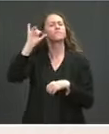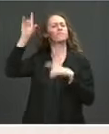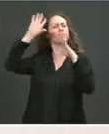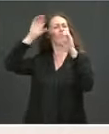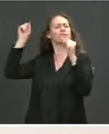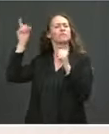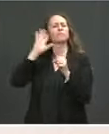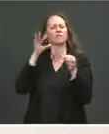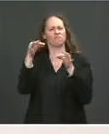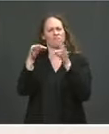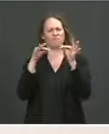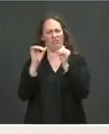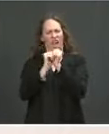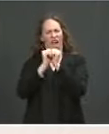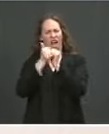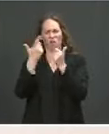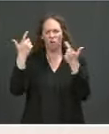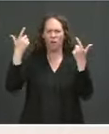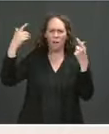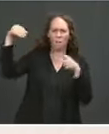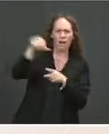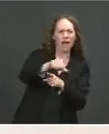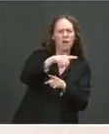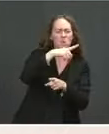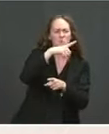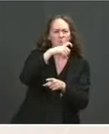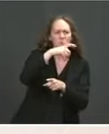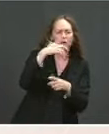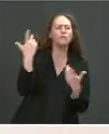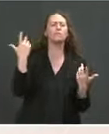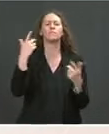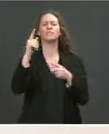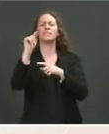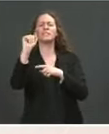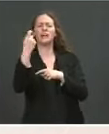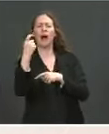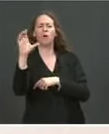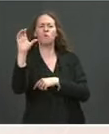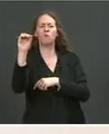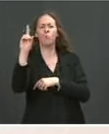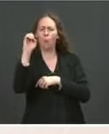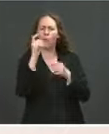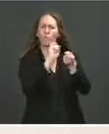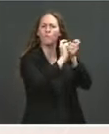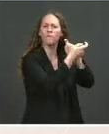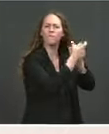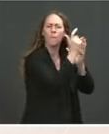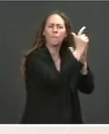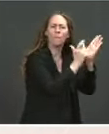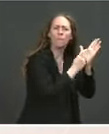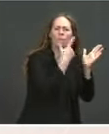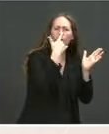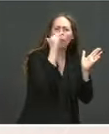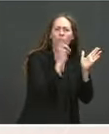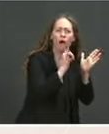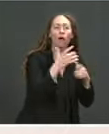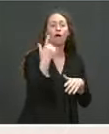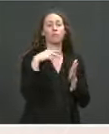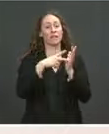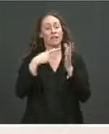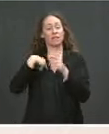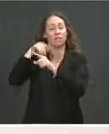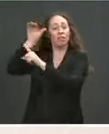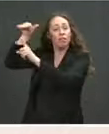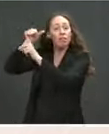by making reforms to our tax code that reward work and not just wealth. And one element of this reform